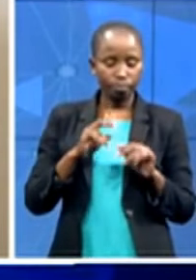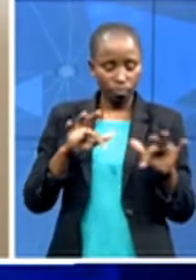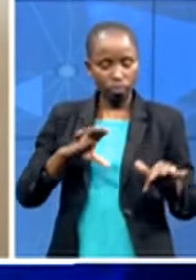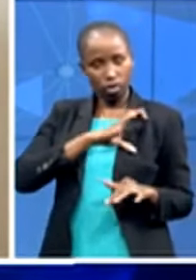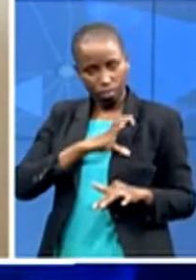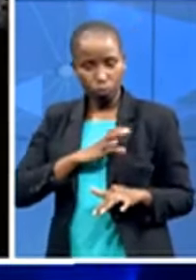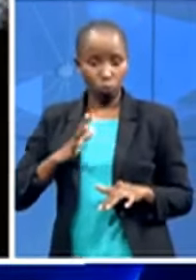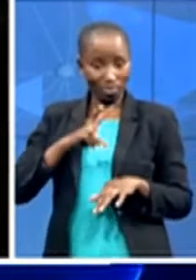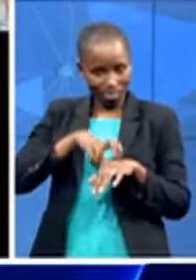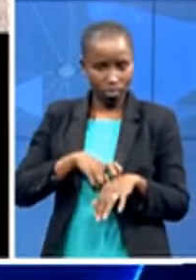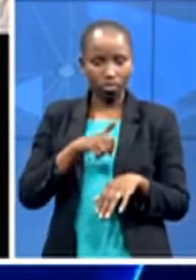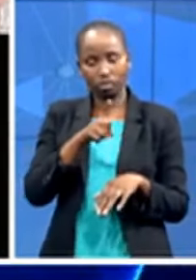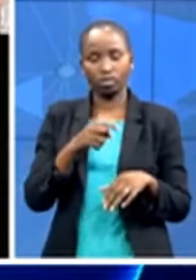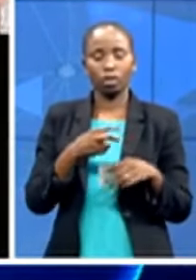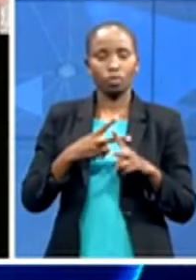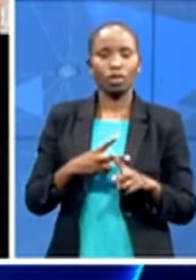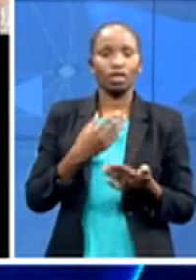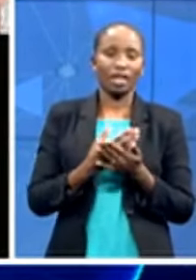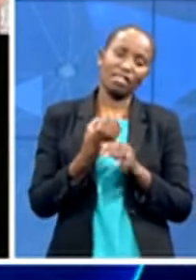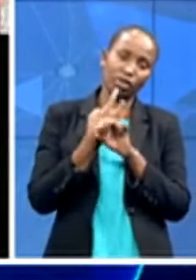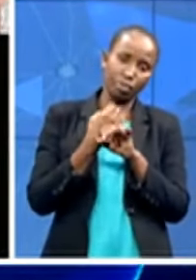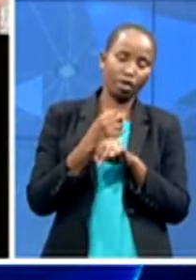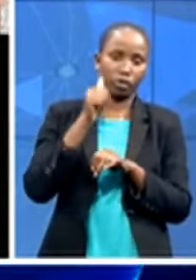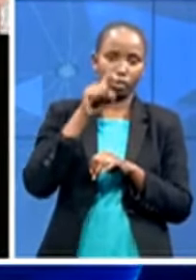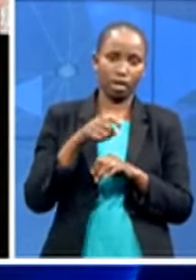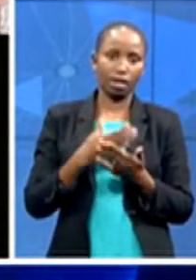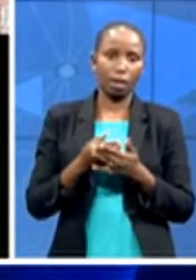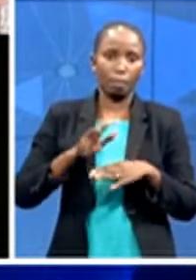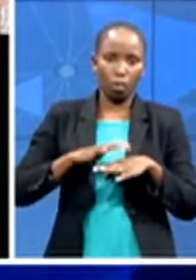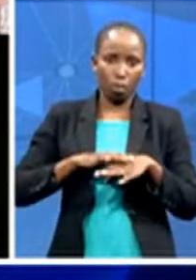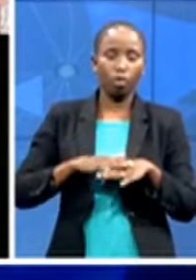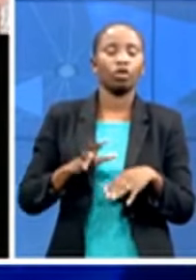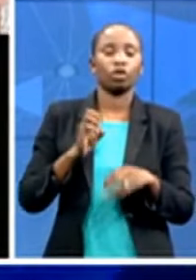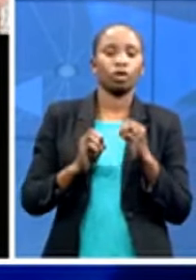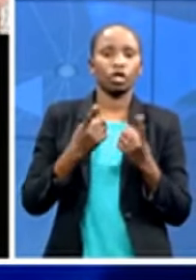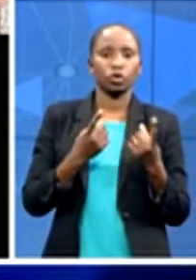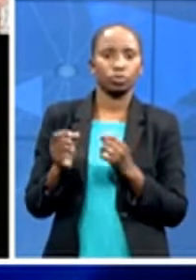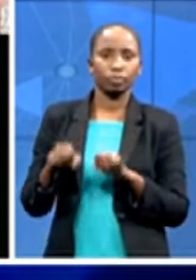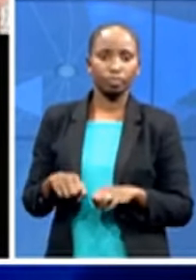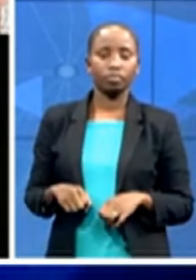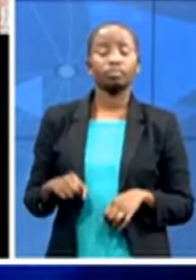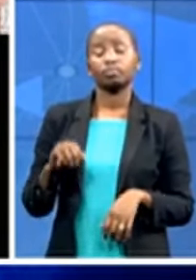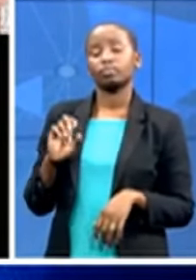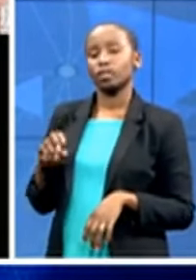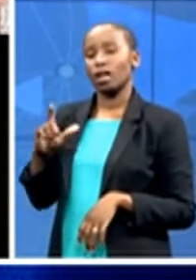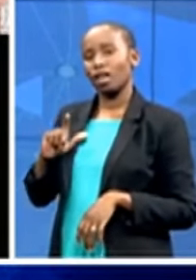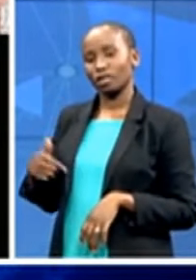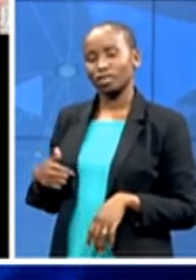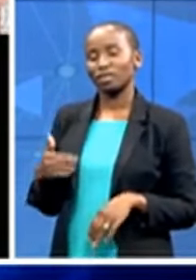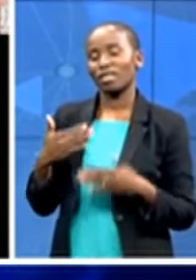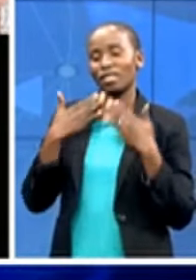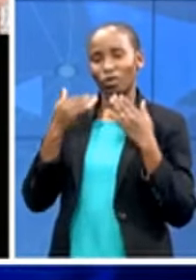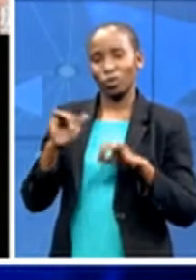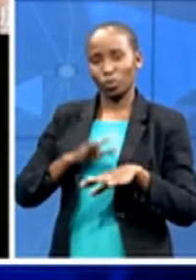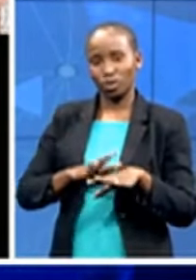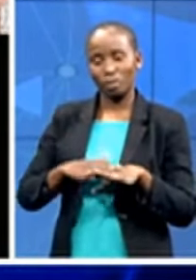ladies thank you so much for taking the time to talk to us today happy women's month to all of you and we commend you for the amazing work